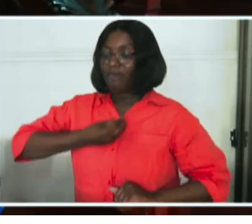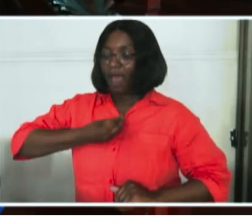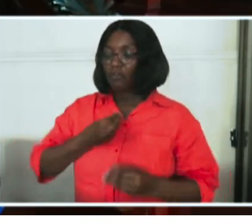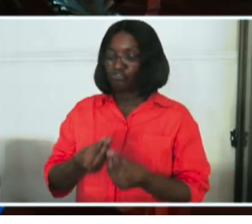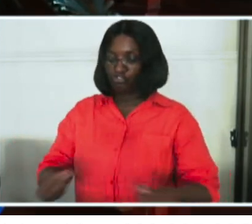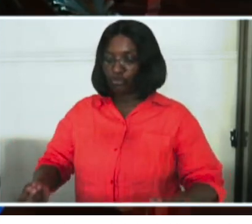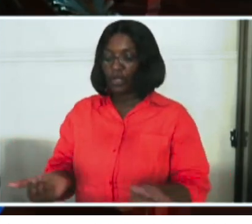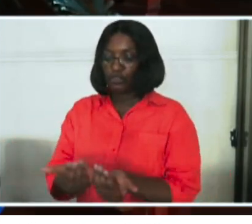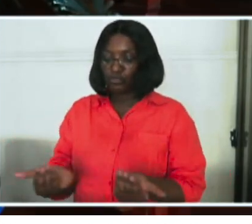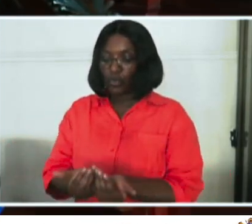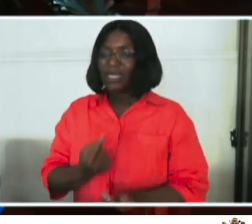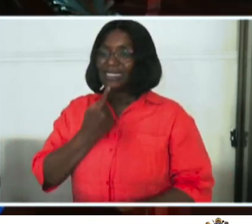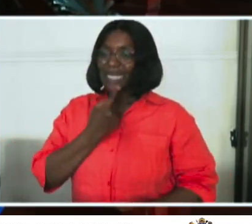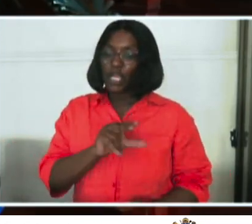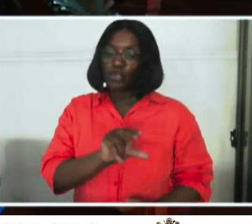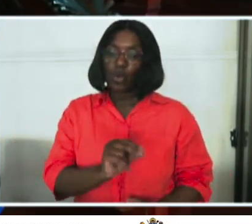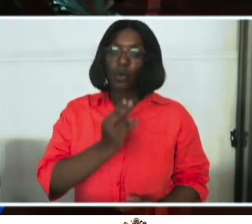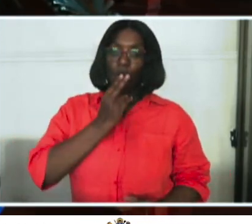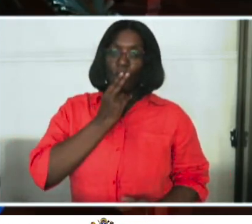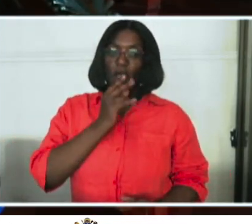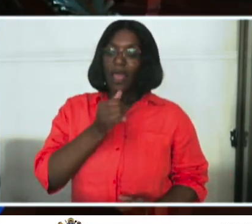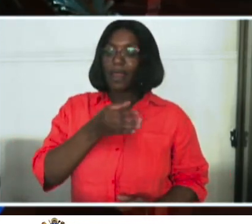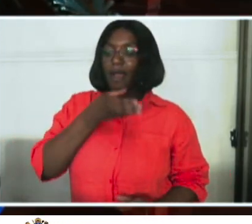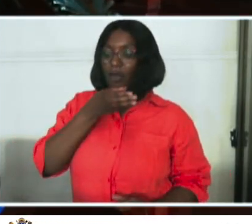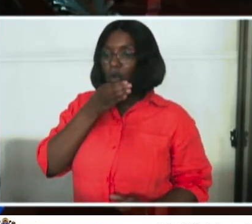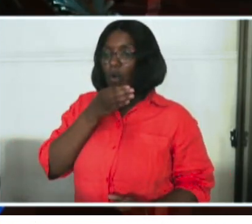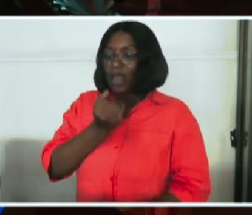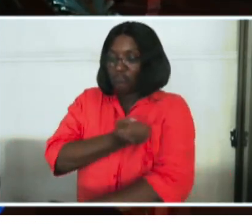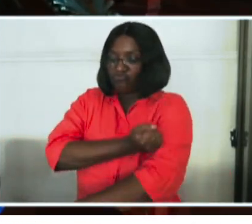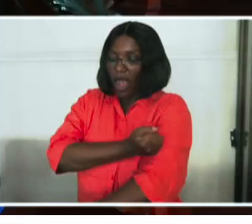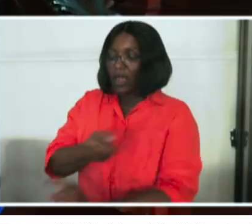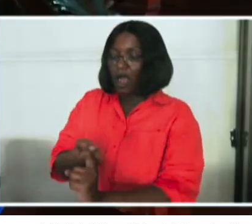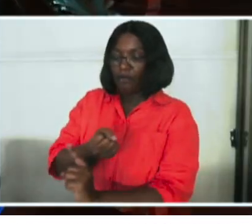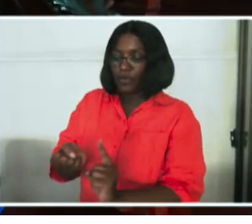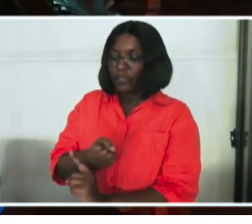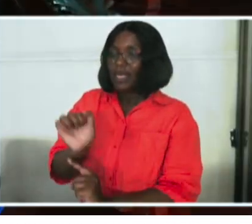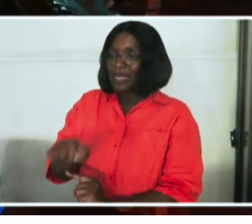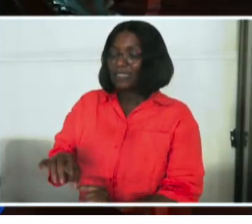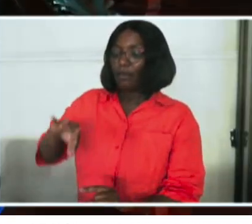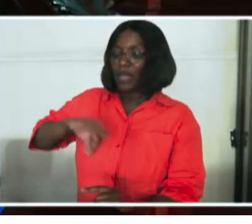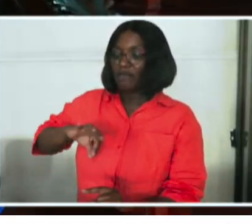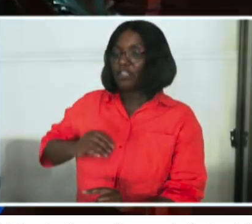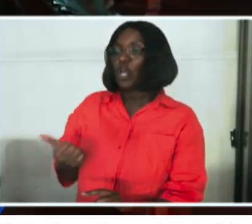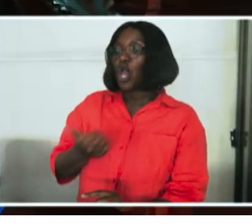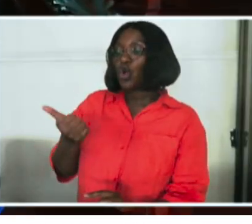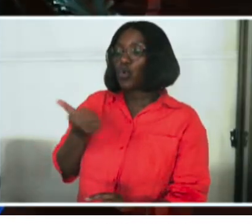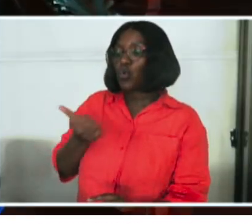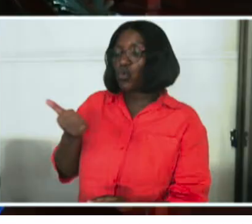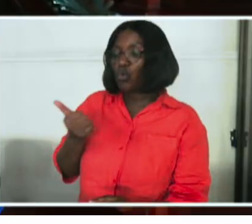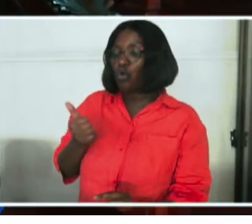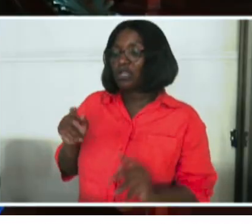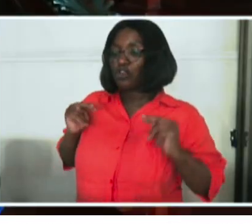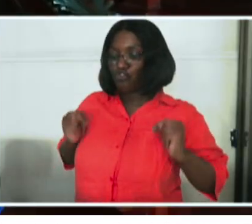highlighting the dangers of smoking, alcohol, and drug abuse, as well as the benefits of a good diet while encouraging activities